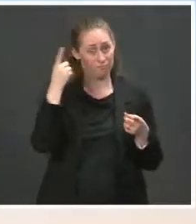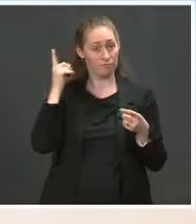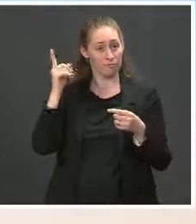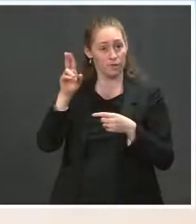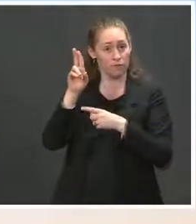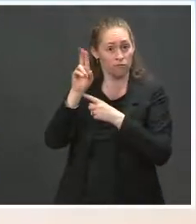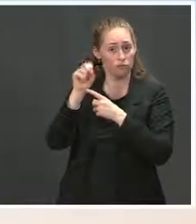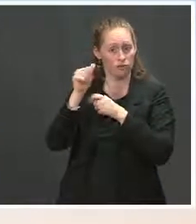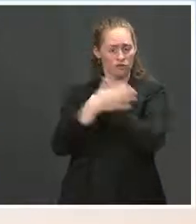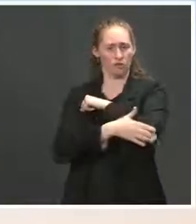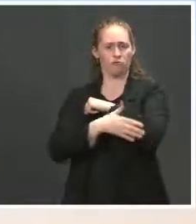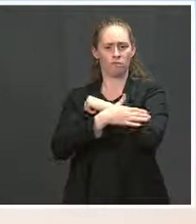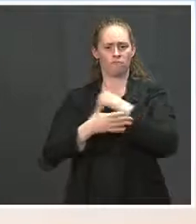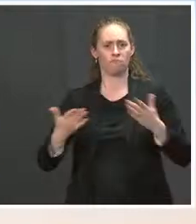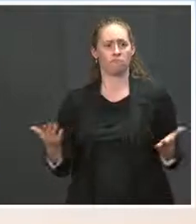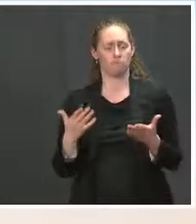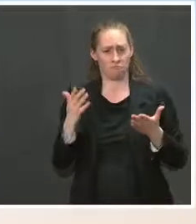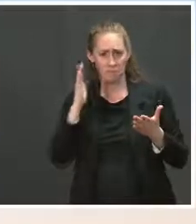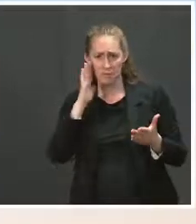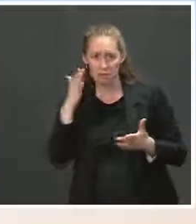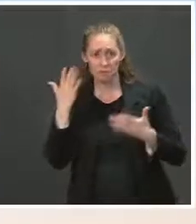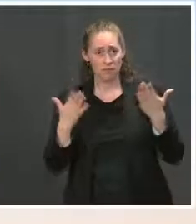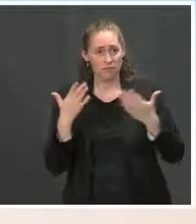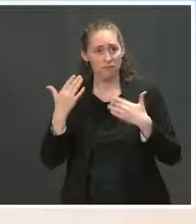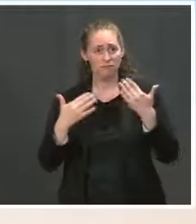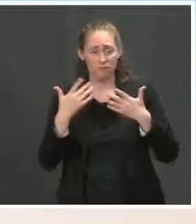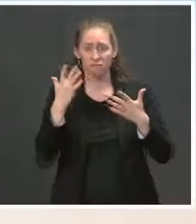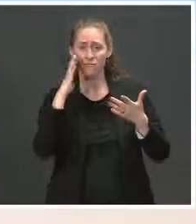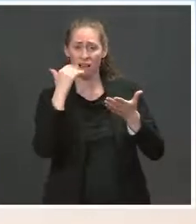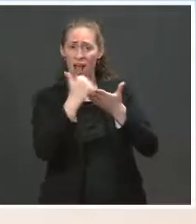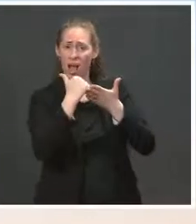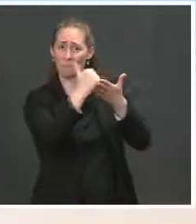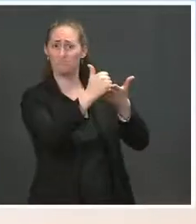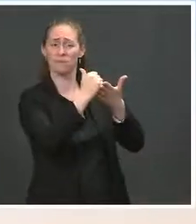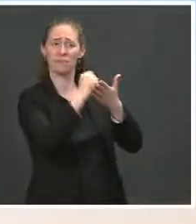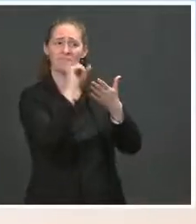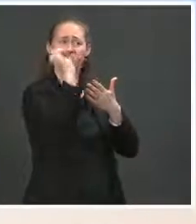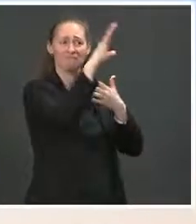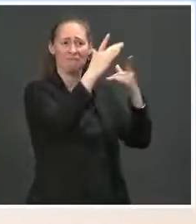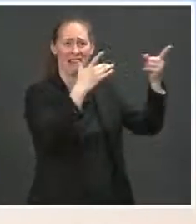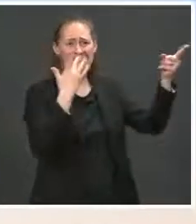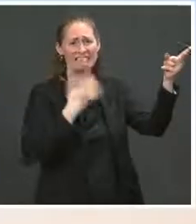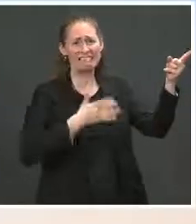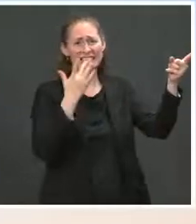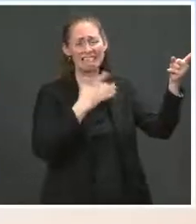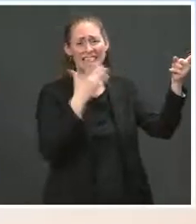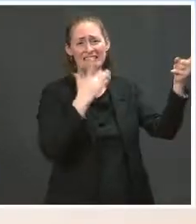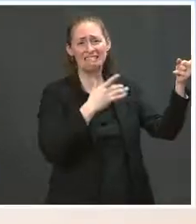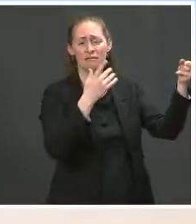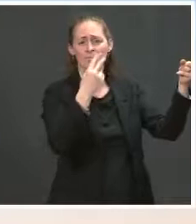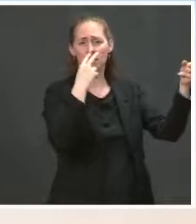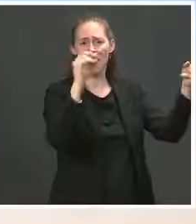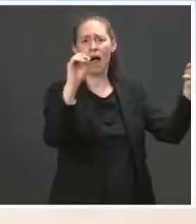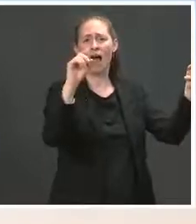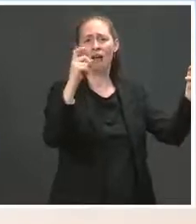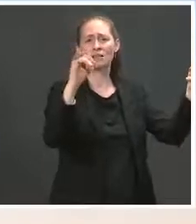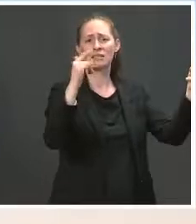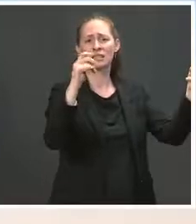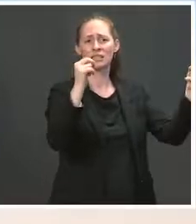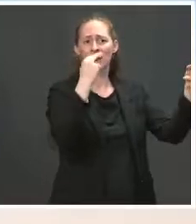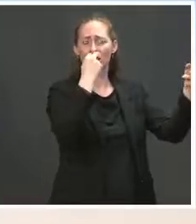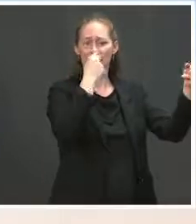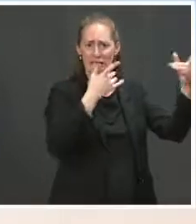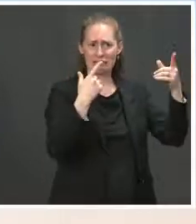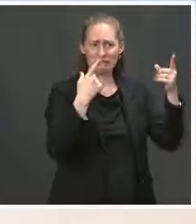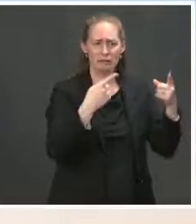shortage of oxygen right now? Is that something that the U.S. The shortage of oxygen? The Yeah. Ms. Let me check on that